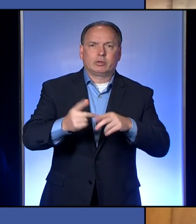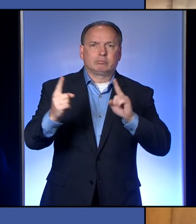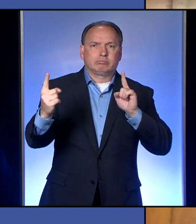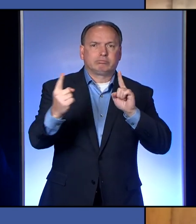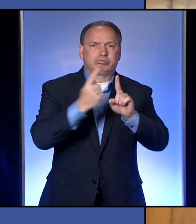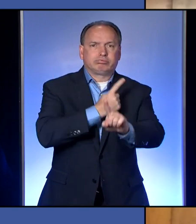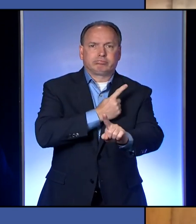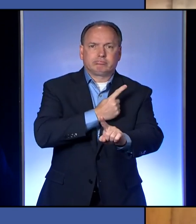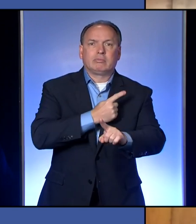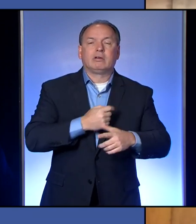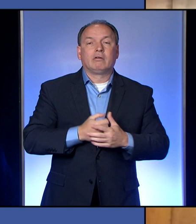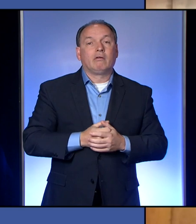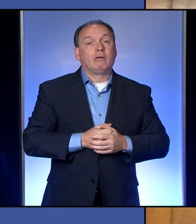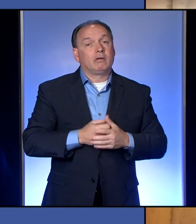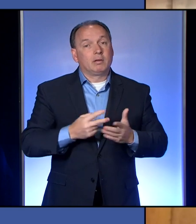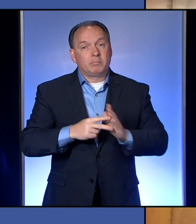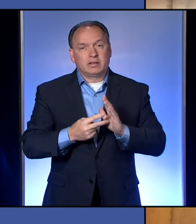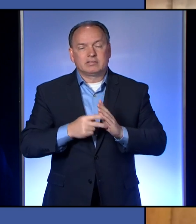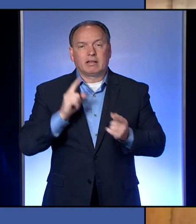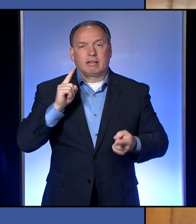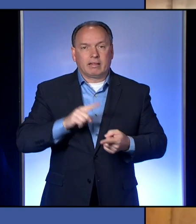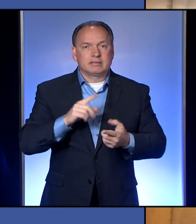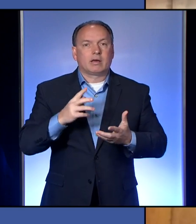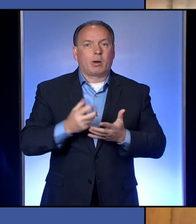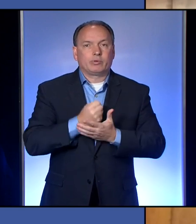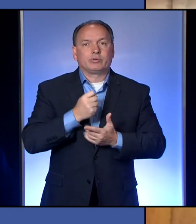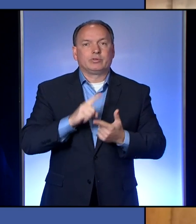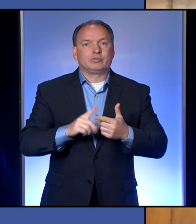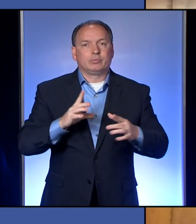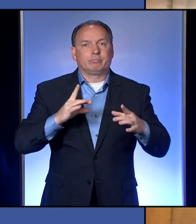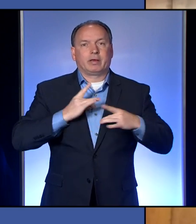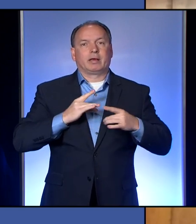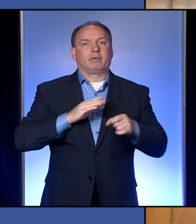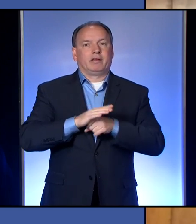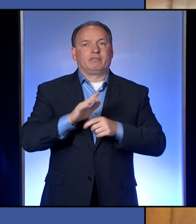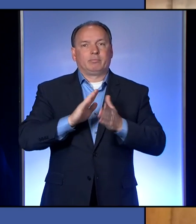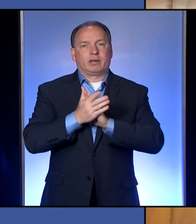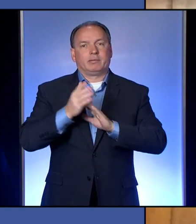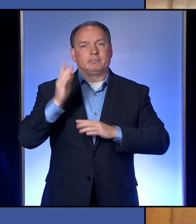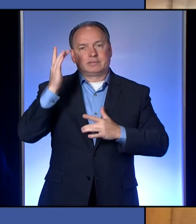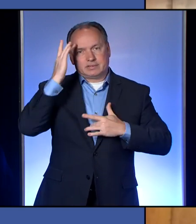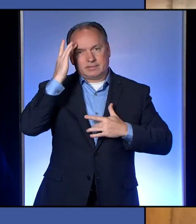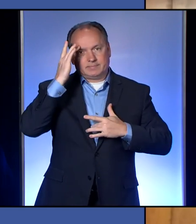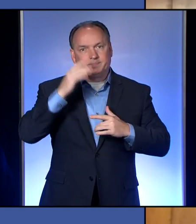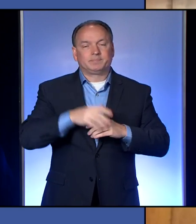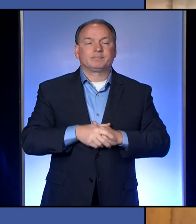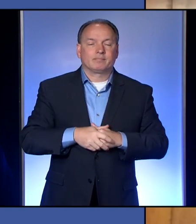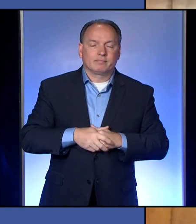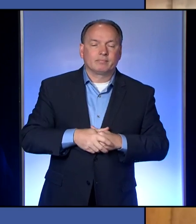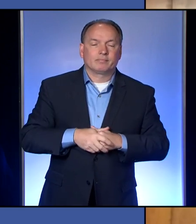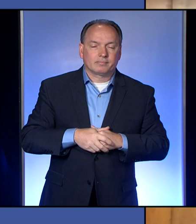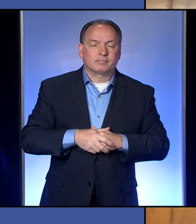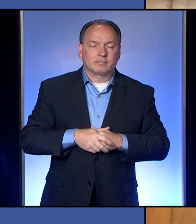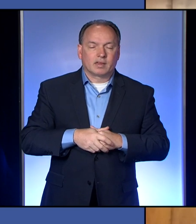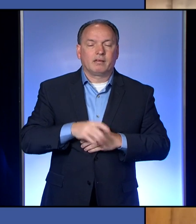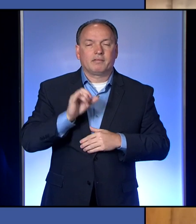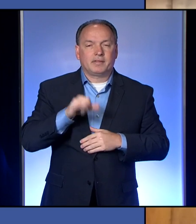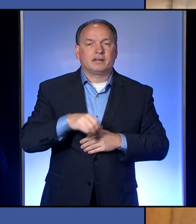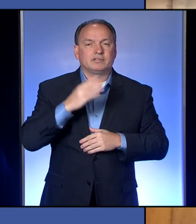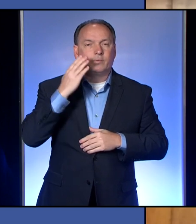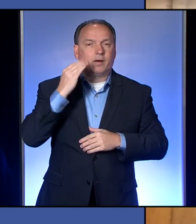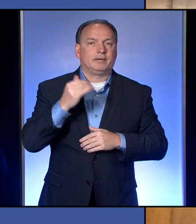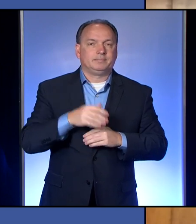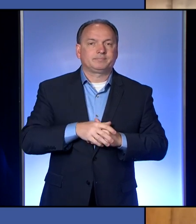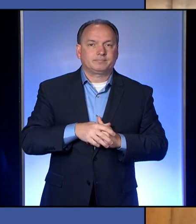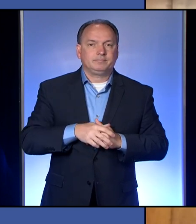proximity to other people, then there's less opportunity to pick up enough virus to get infected. So that's why